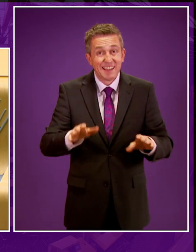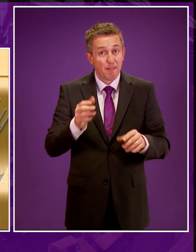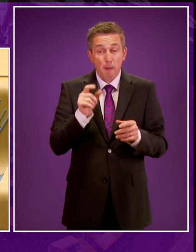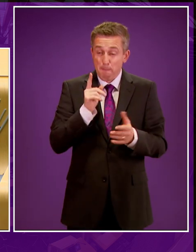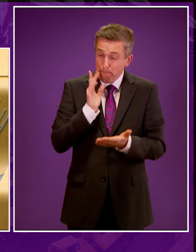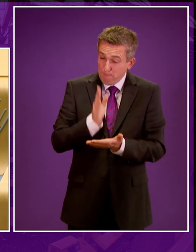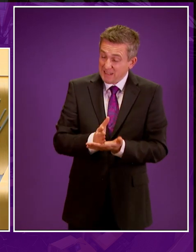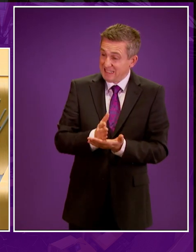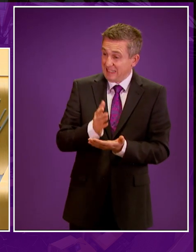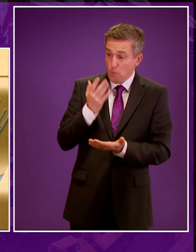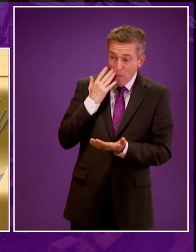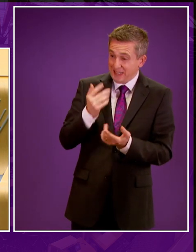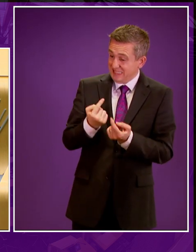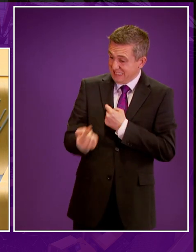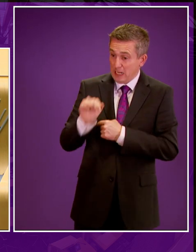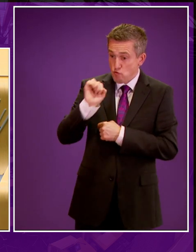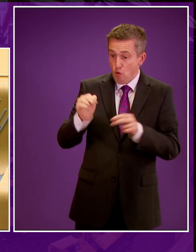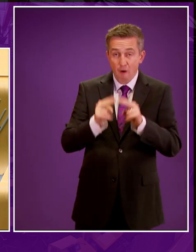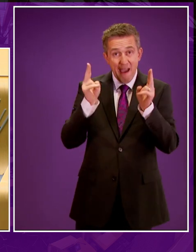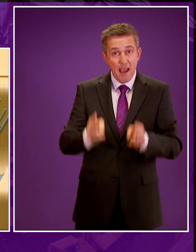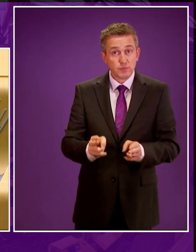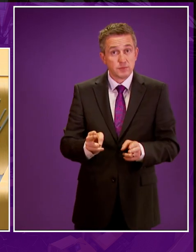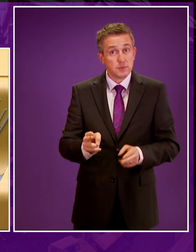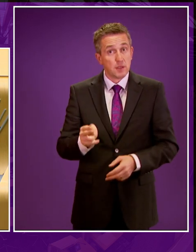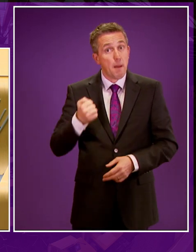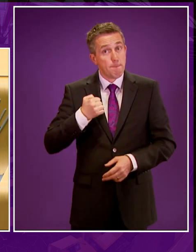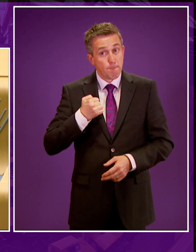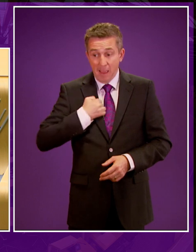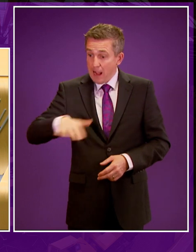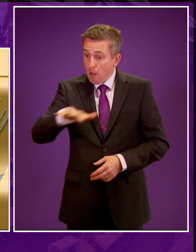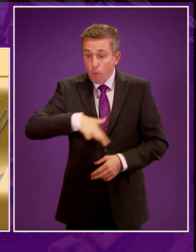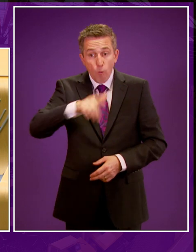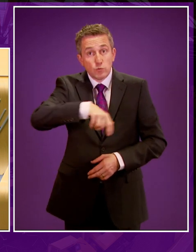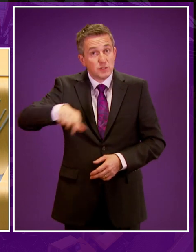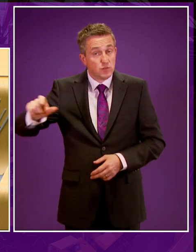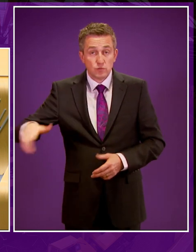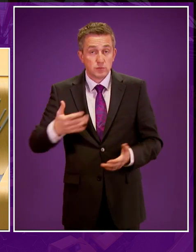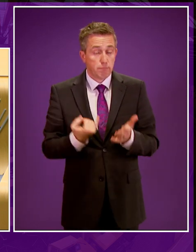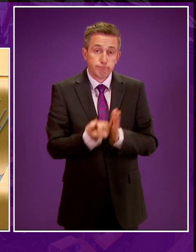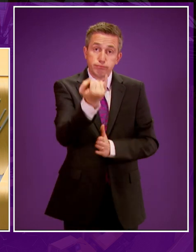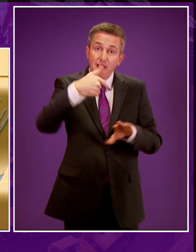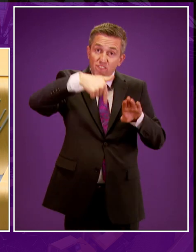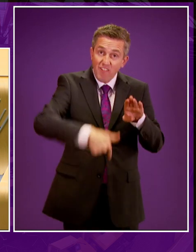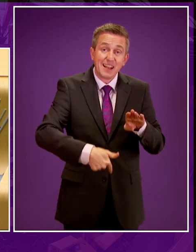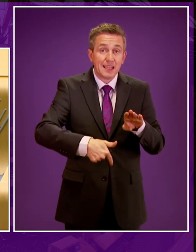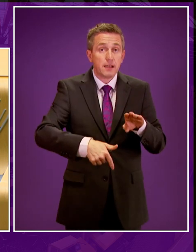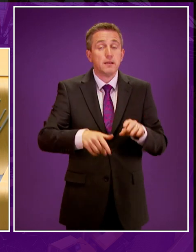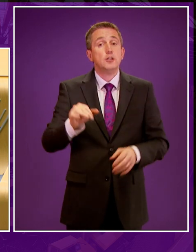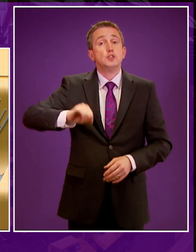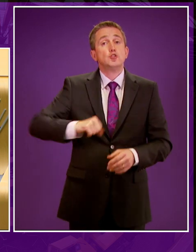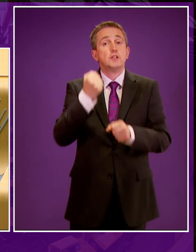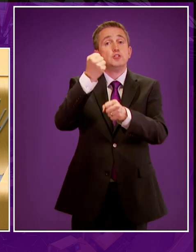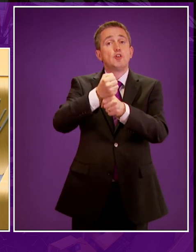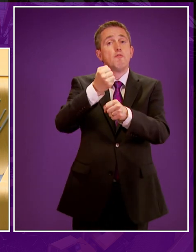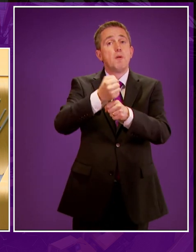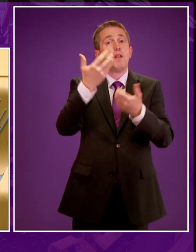place literally in your own backyard. And that's the issue for my constituents. Whilst the Scottish Government has been working and leading the